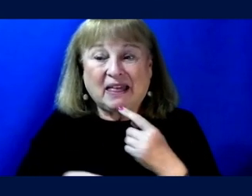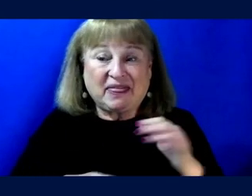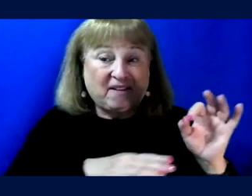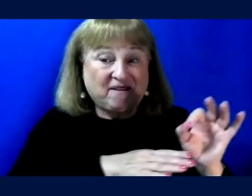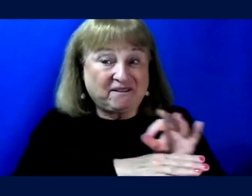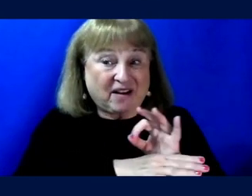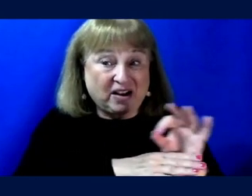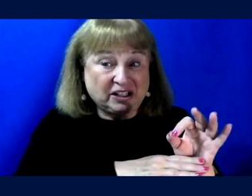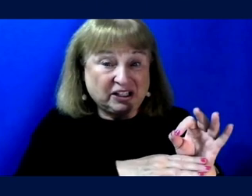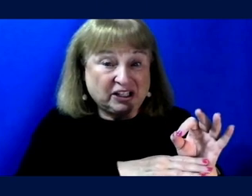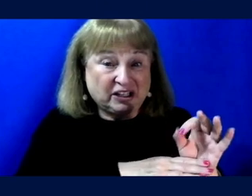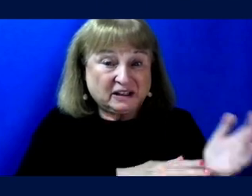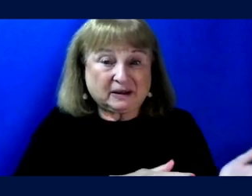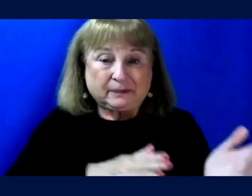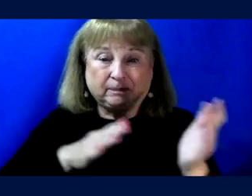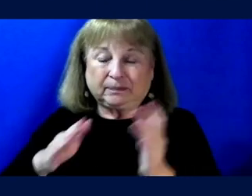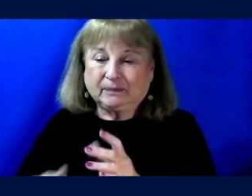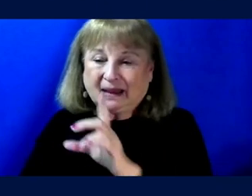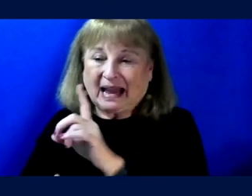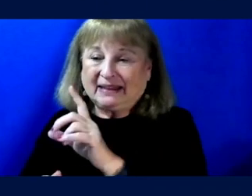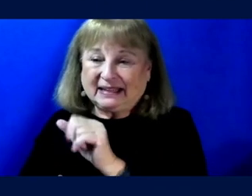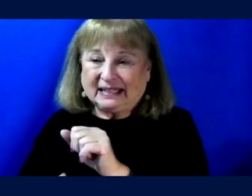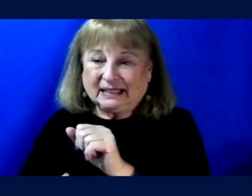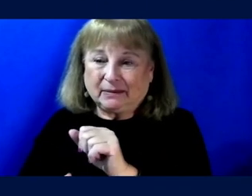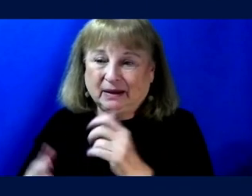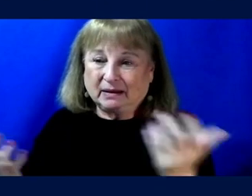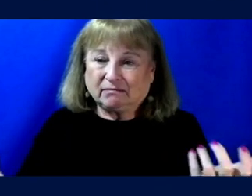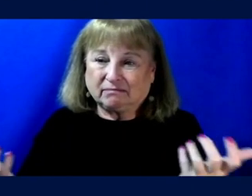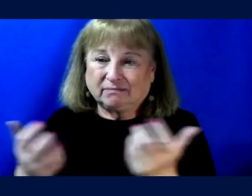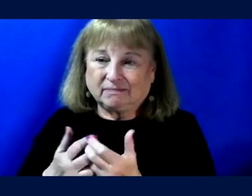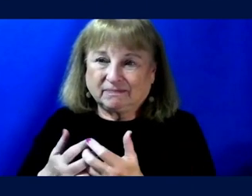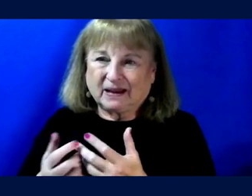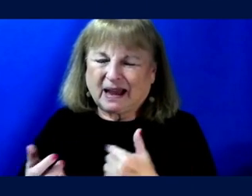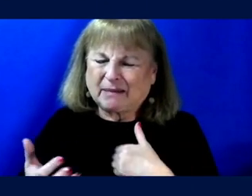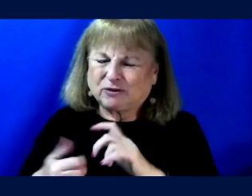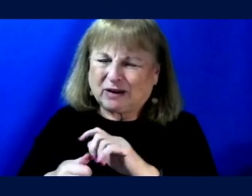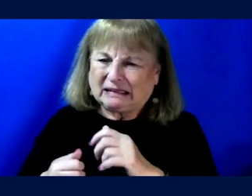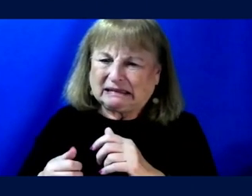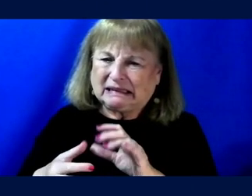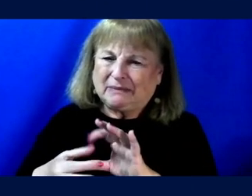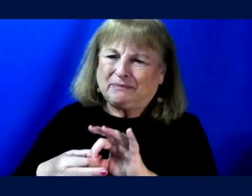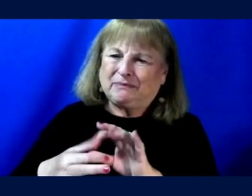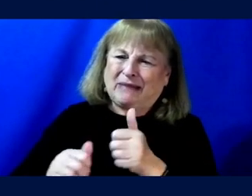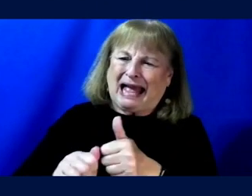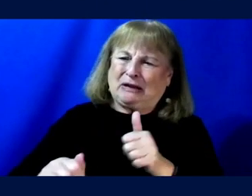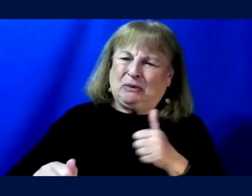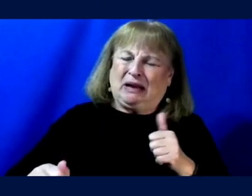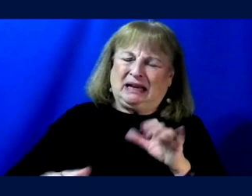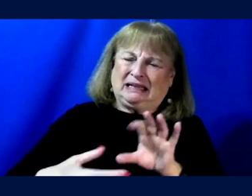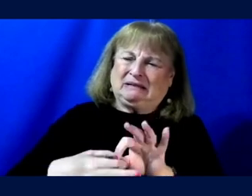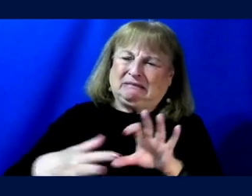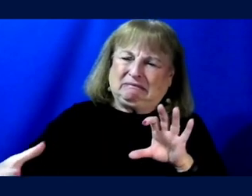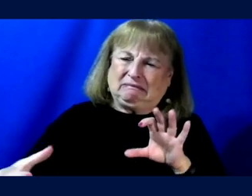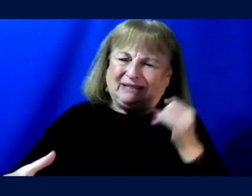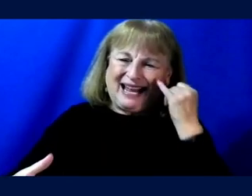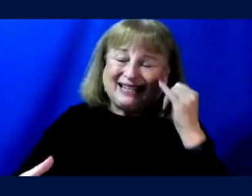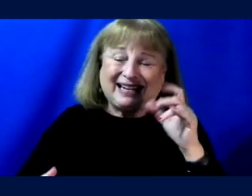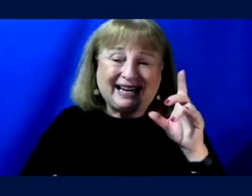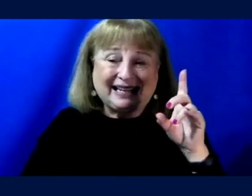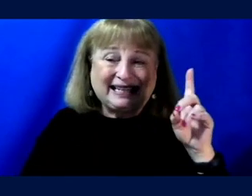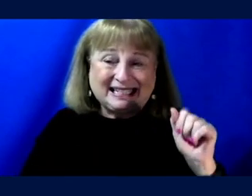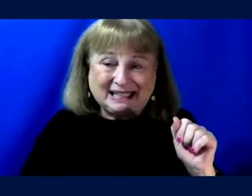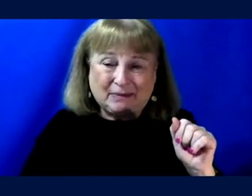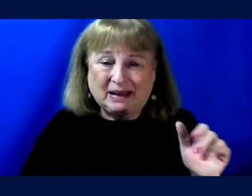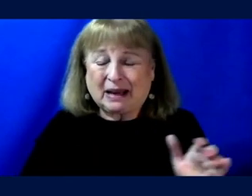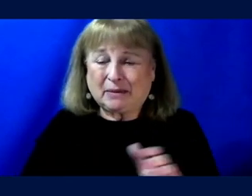and the disability. And I'm trying to back us away from this idea that disability is